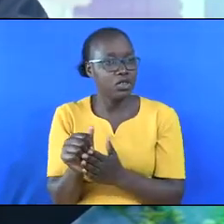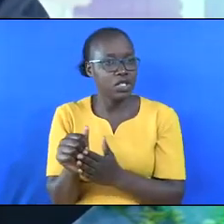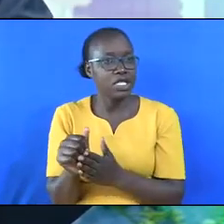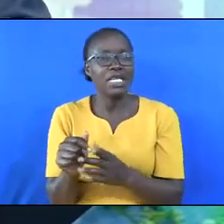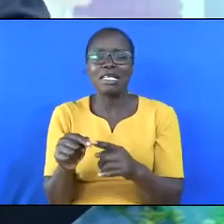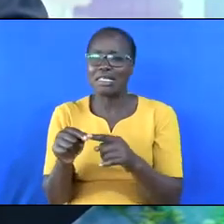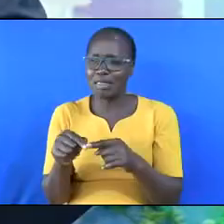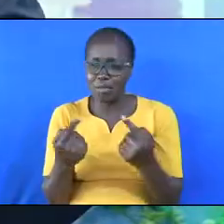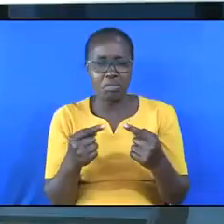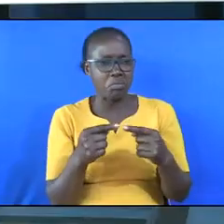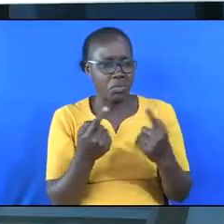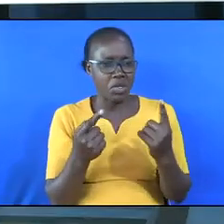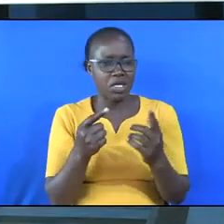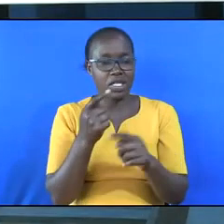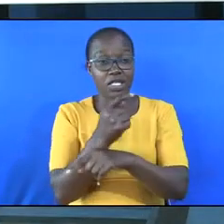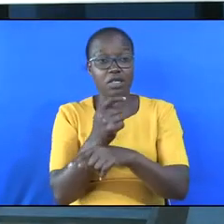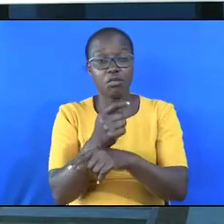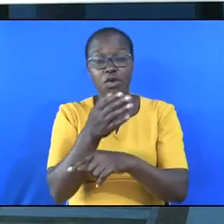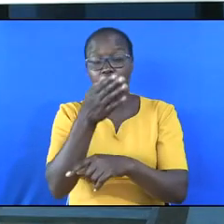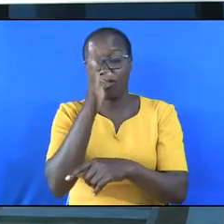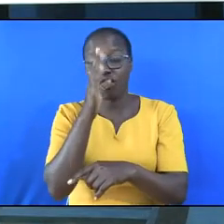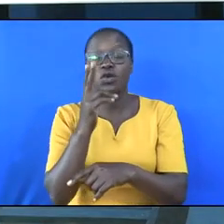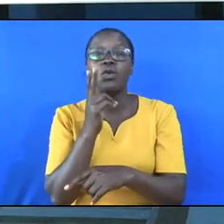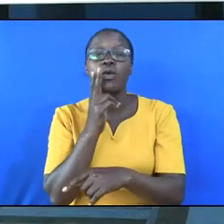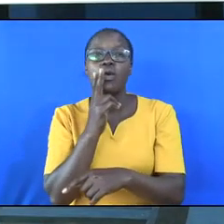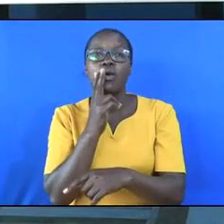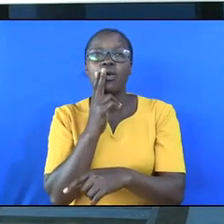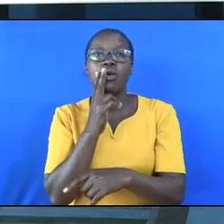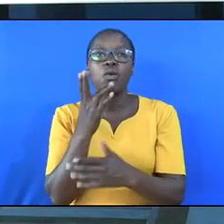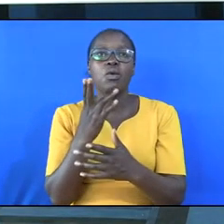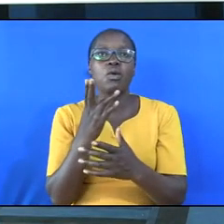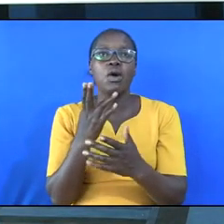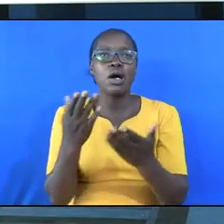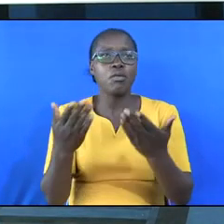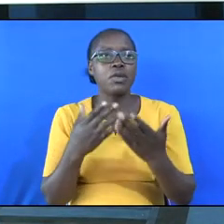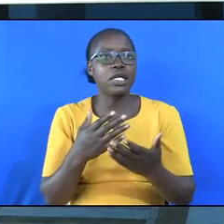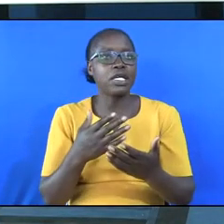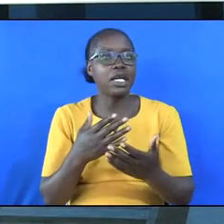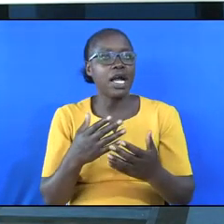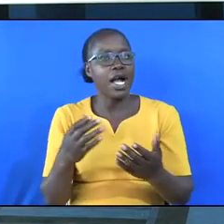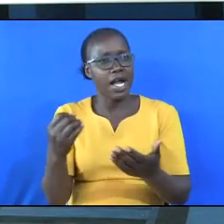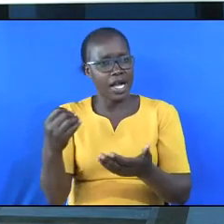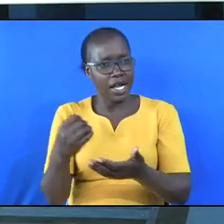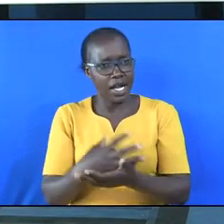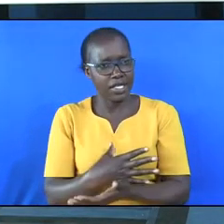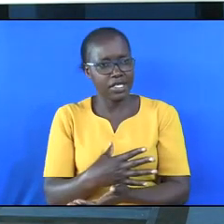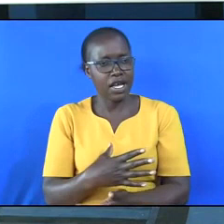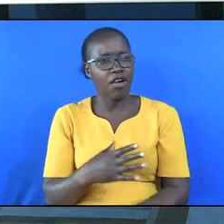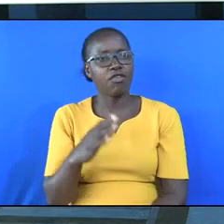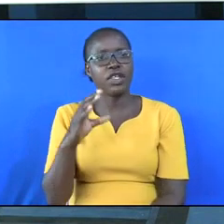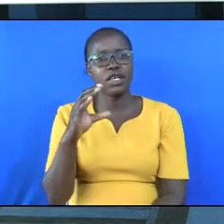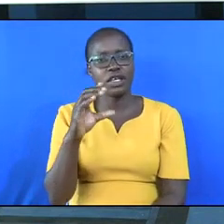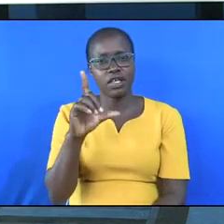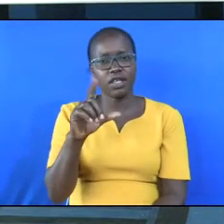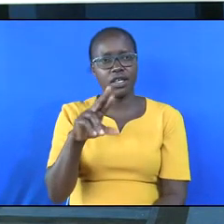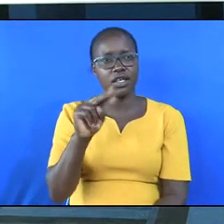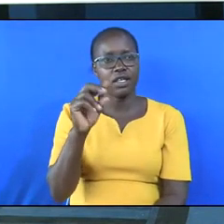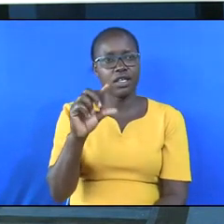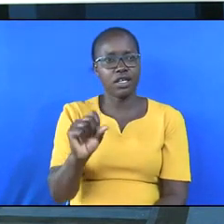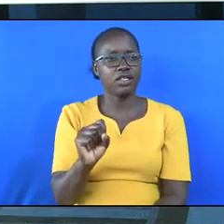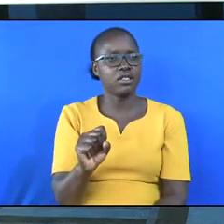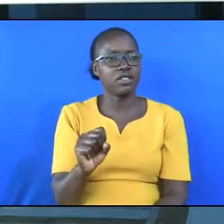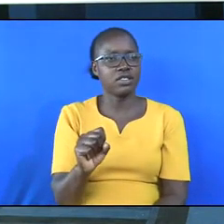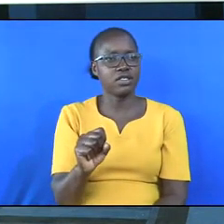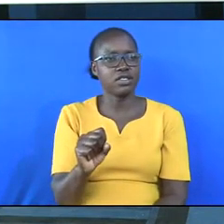defiles the temple of God. In fact, smoking causes lung cancer, cancer of the esophagus, cancer of the